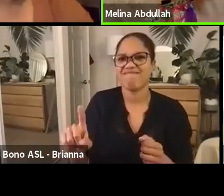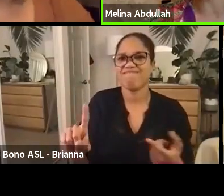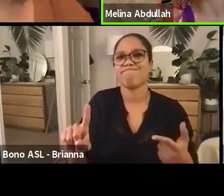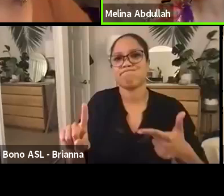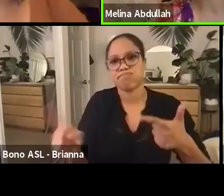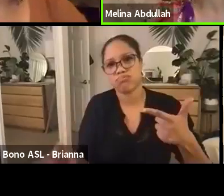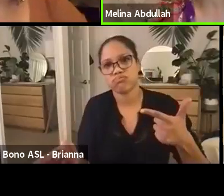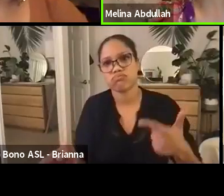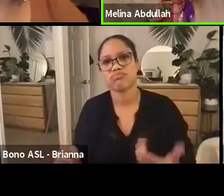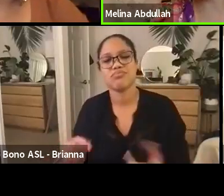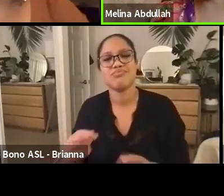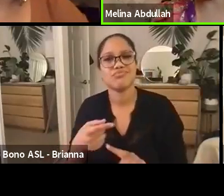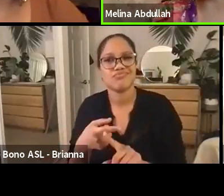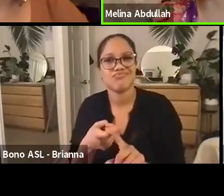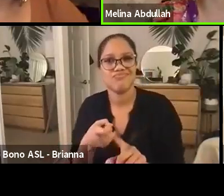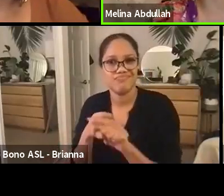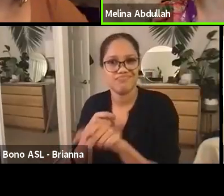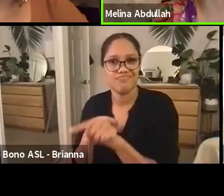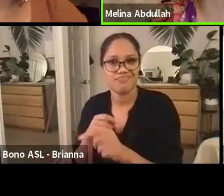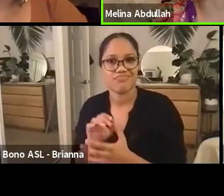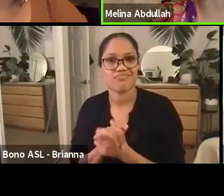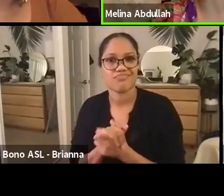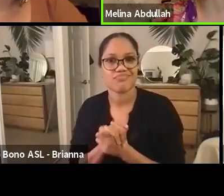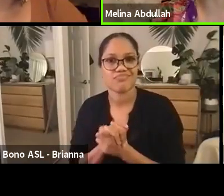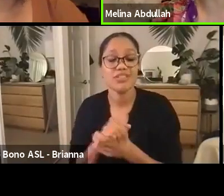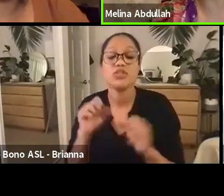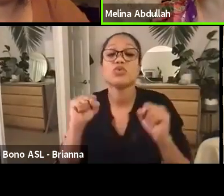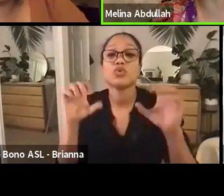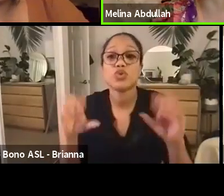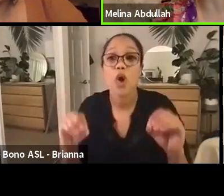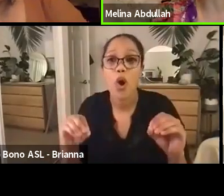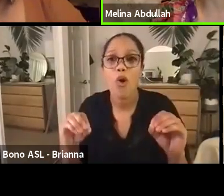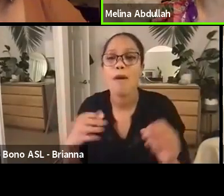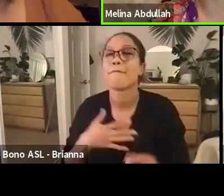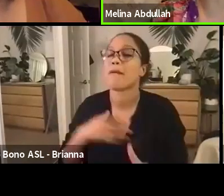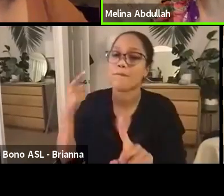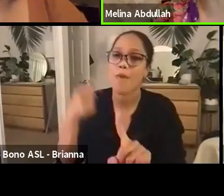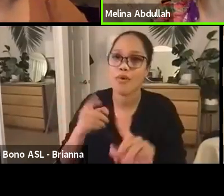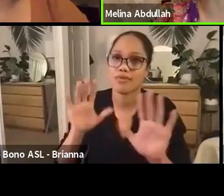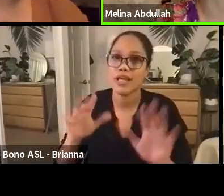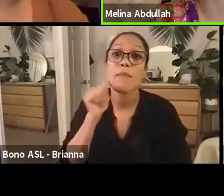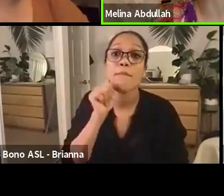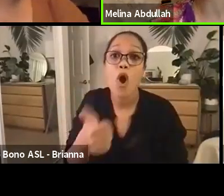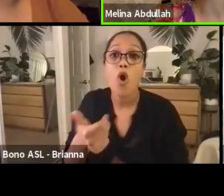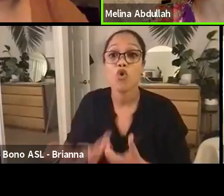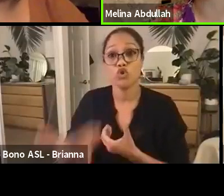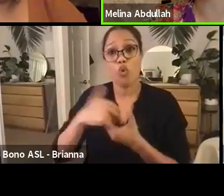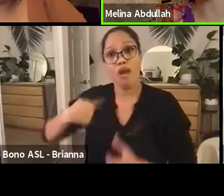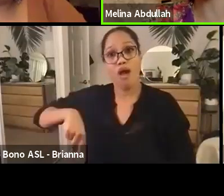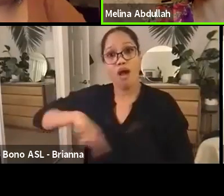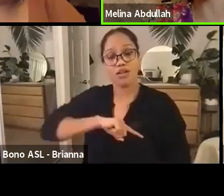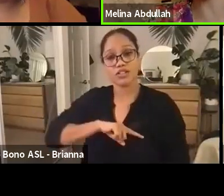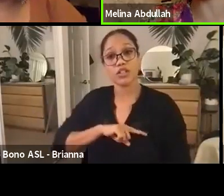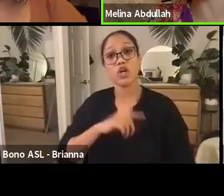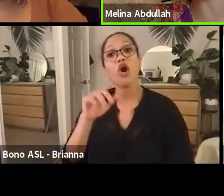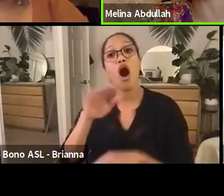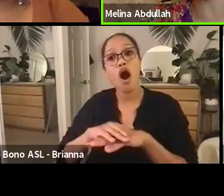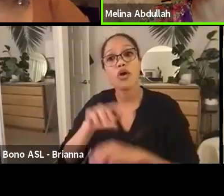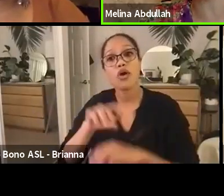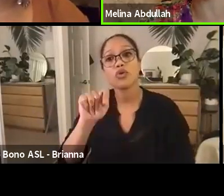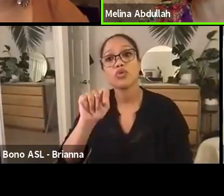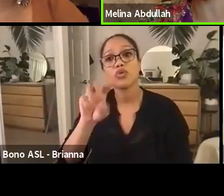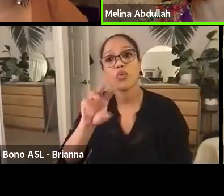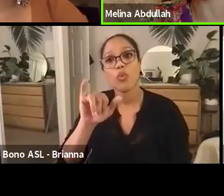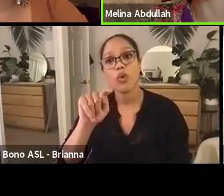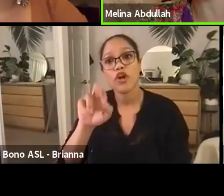reopened. Tomorrow, long way of saying, tomorrow, join us on Twitter from noon to one, and